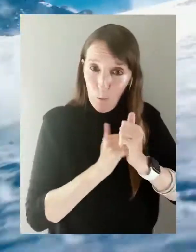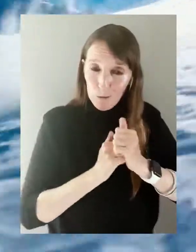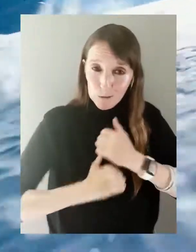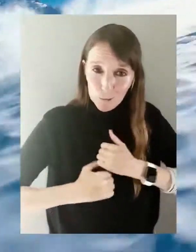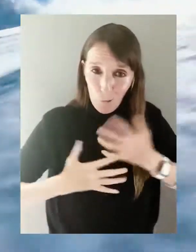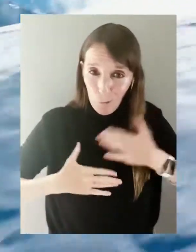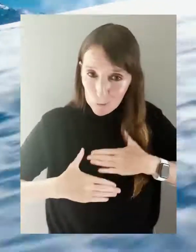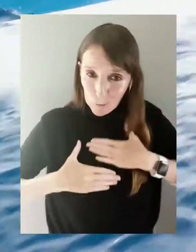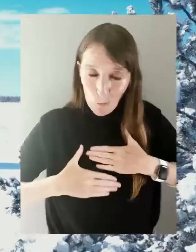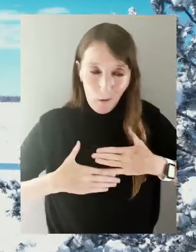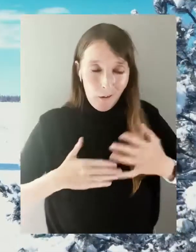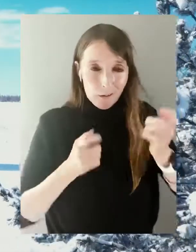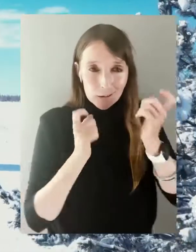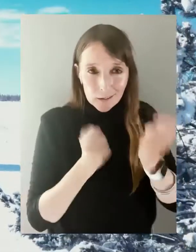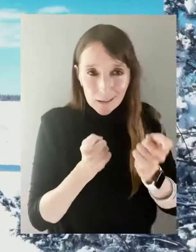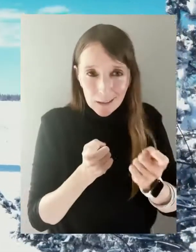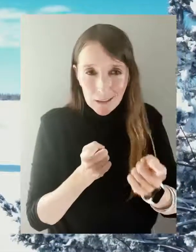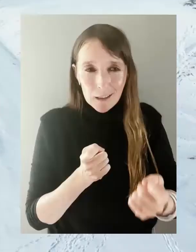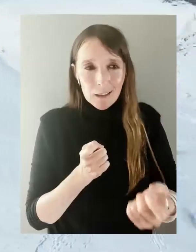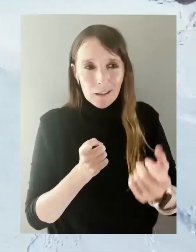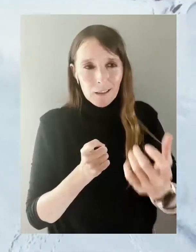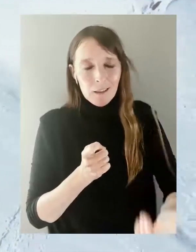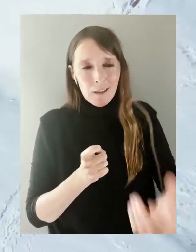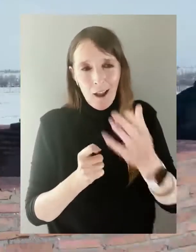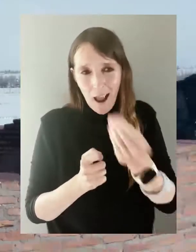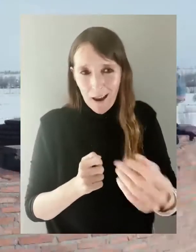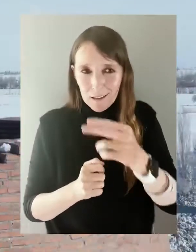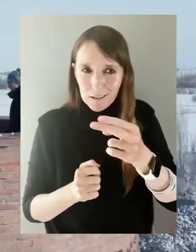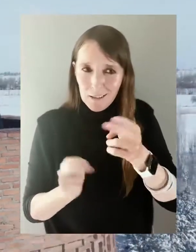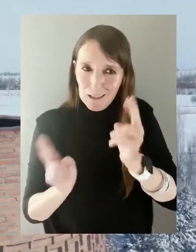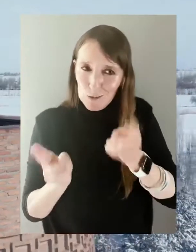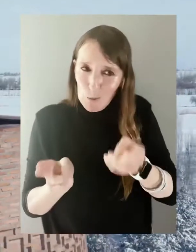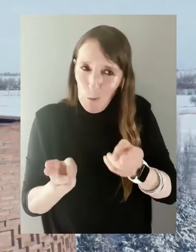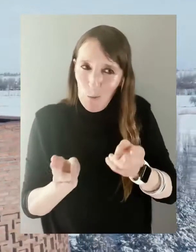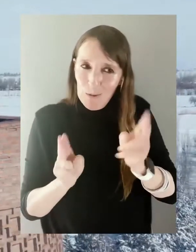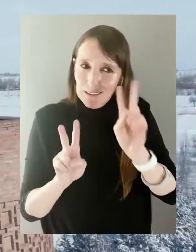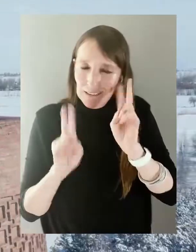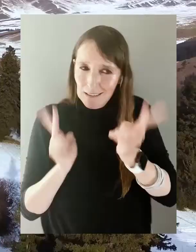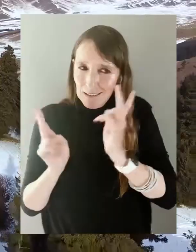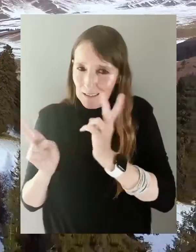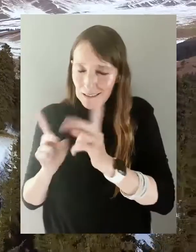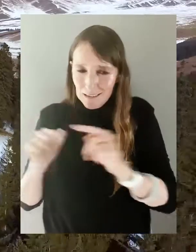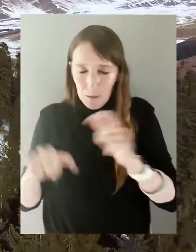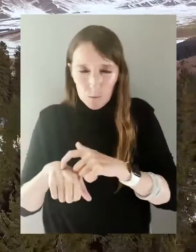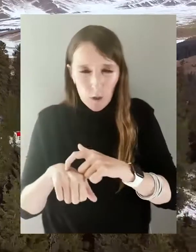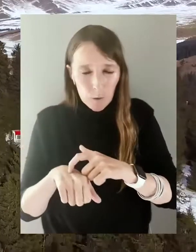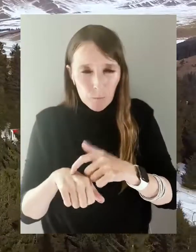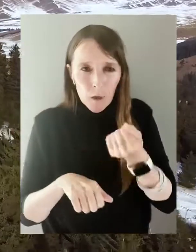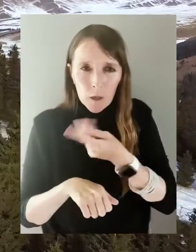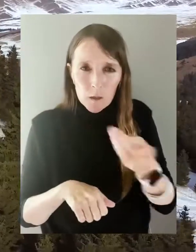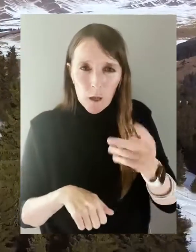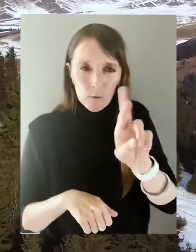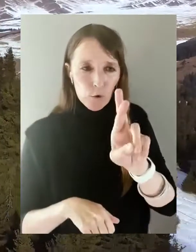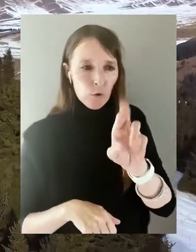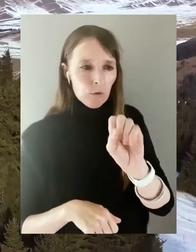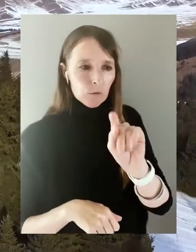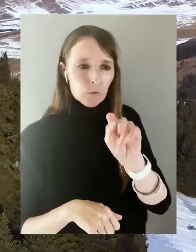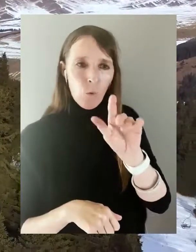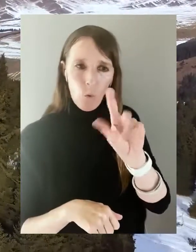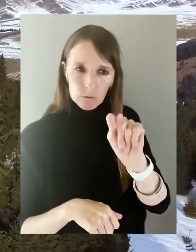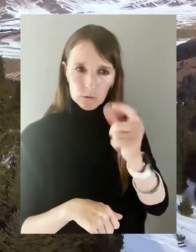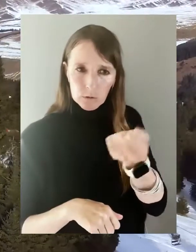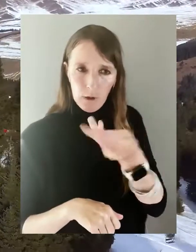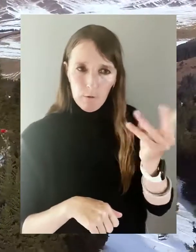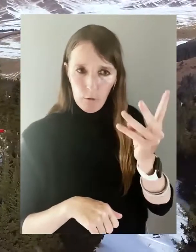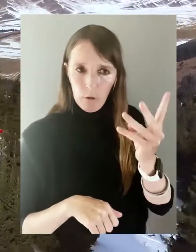enjoy skiing as well as exploring culture and historical sites at the same time. There are several ski resorts in